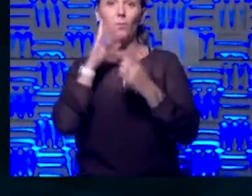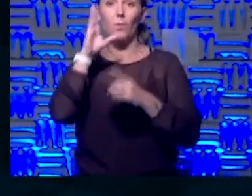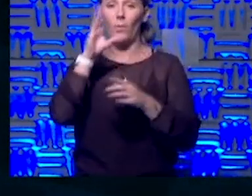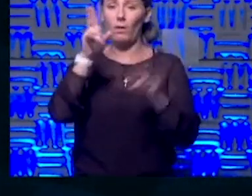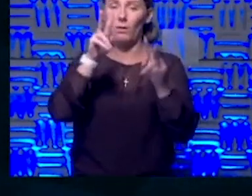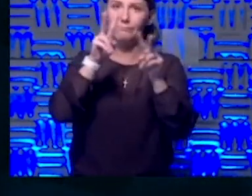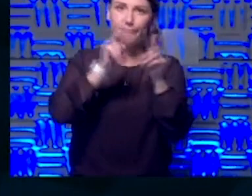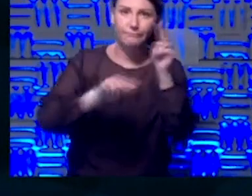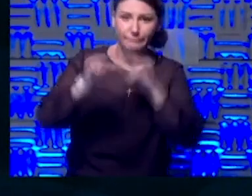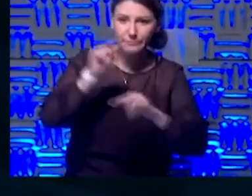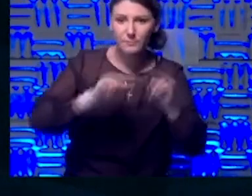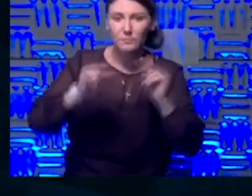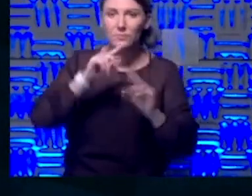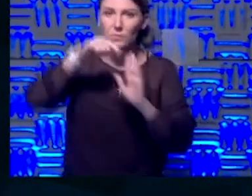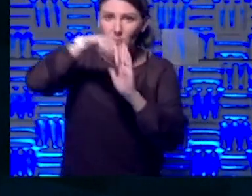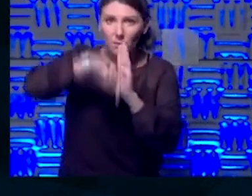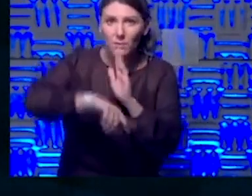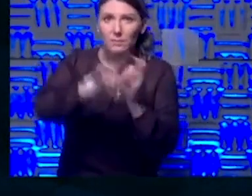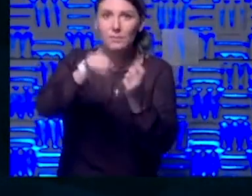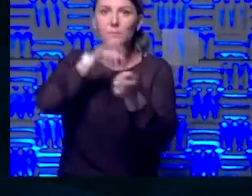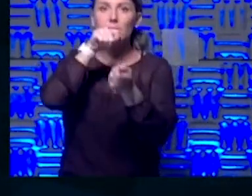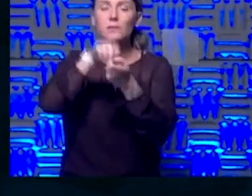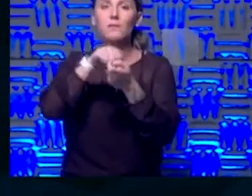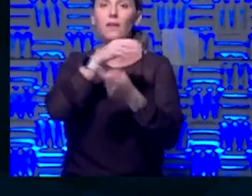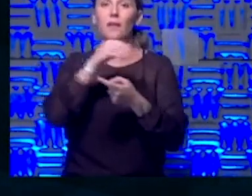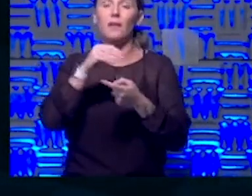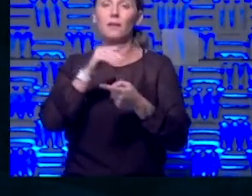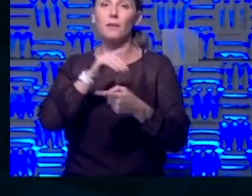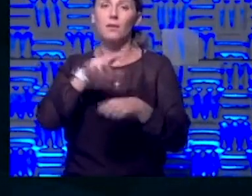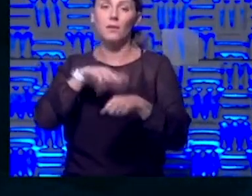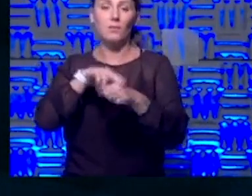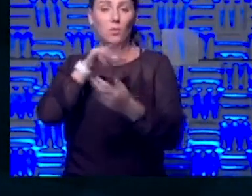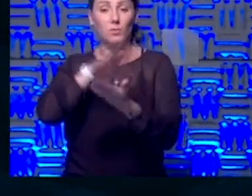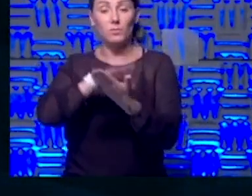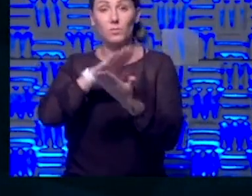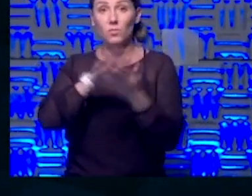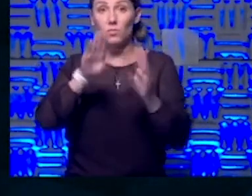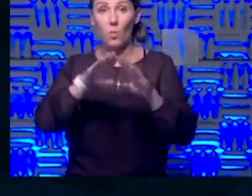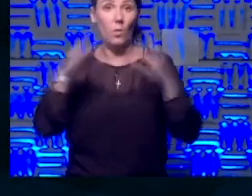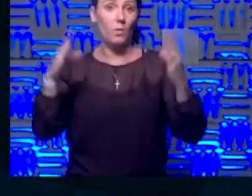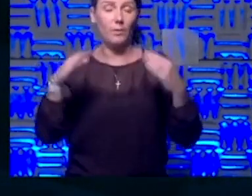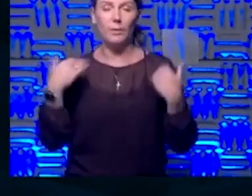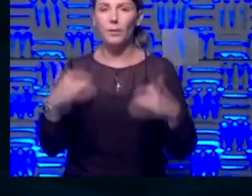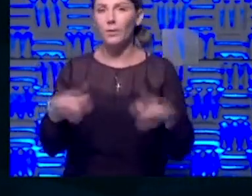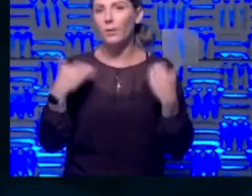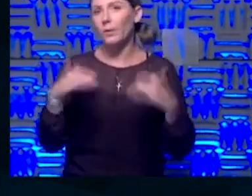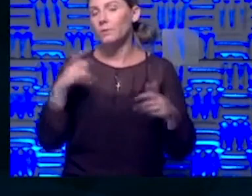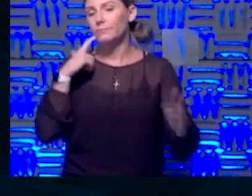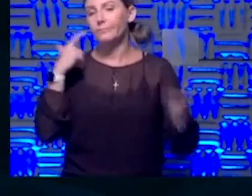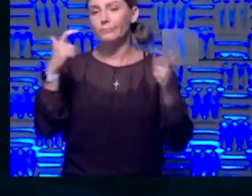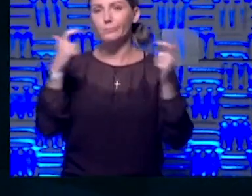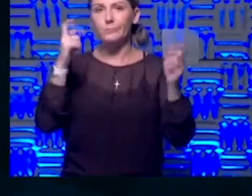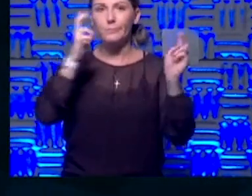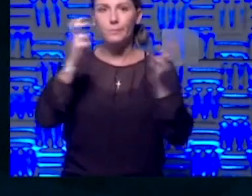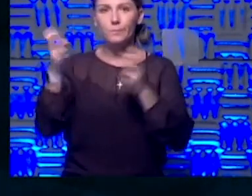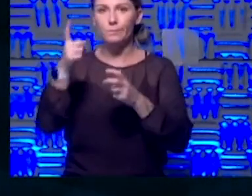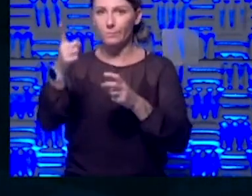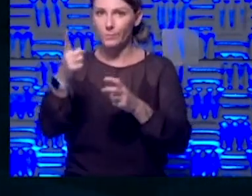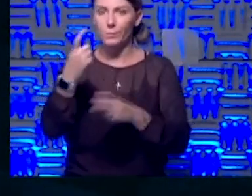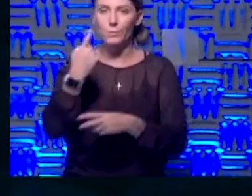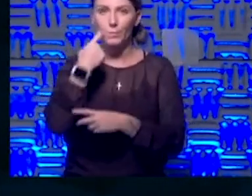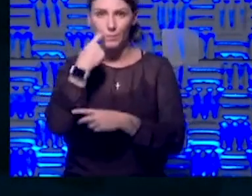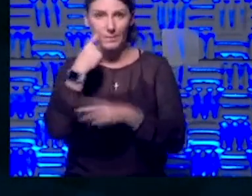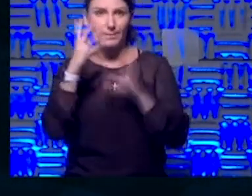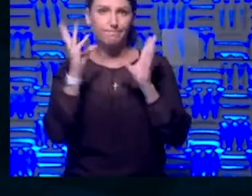very, very specifically. And of course, schools reopening, that's a huge topic of conversation you guys had on Friday. We're